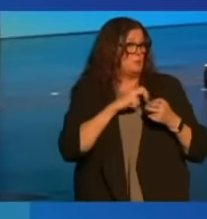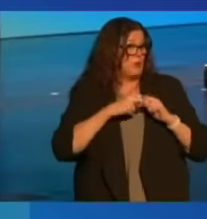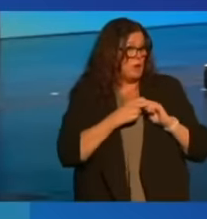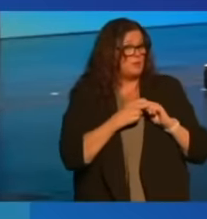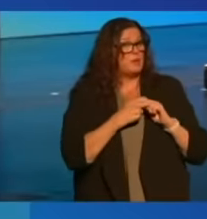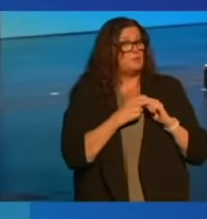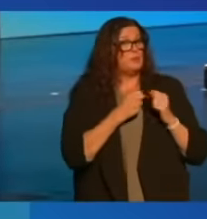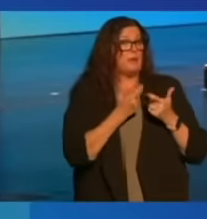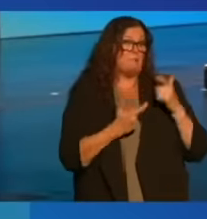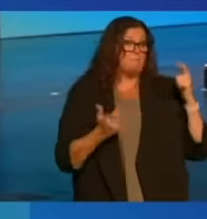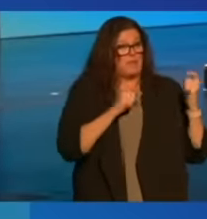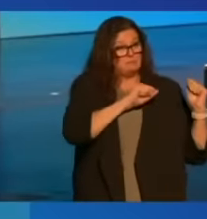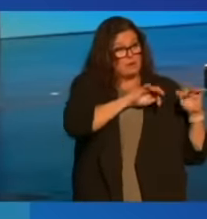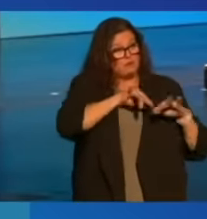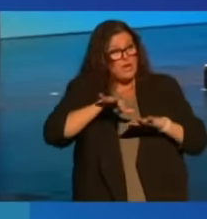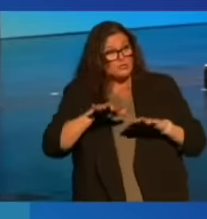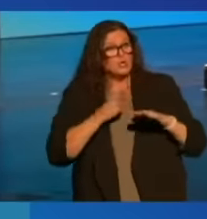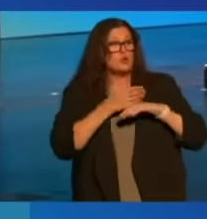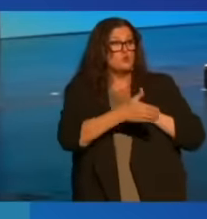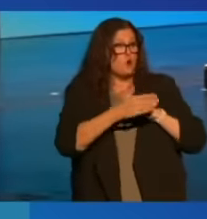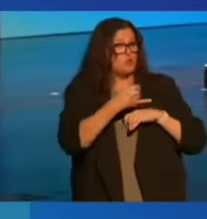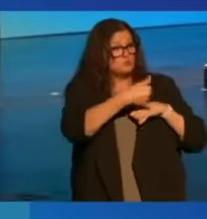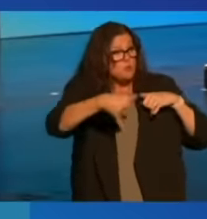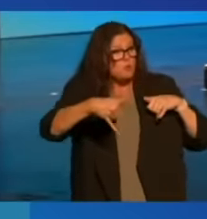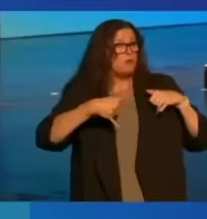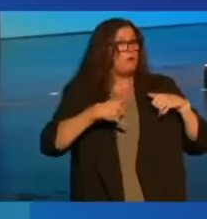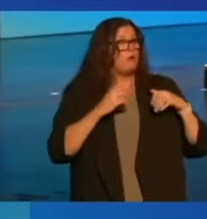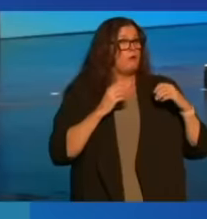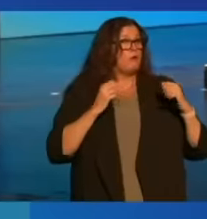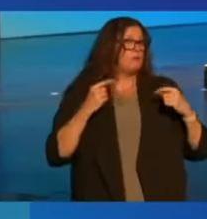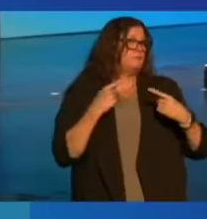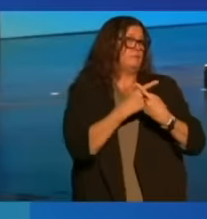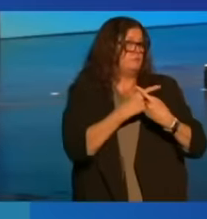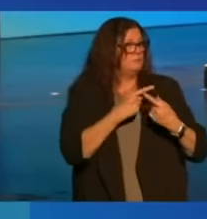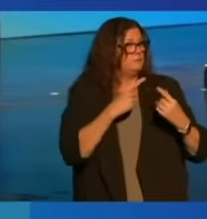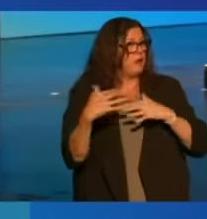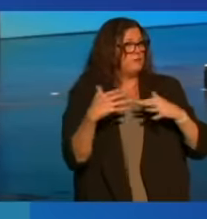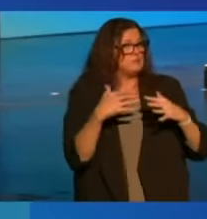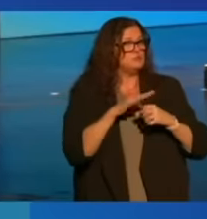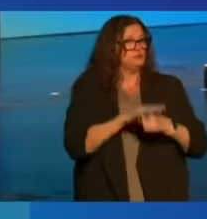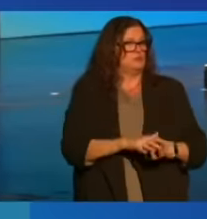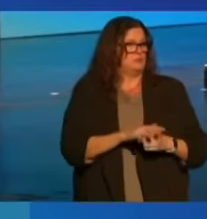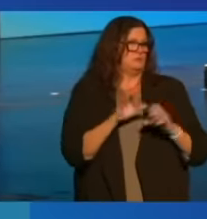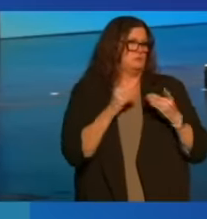mass migration, cross-border conflicts that stress our democracies.